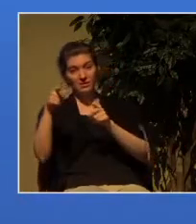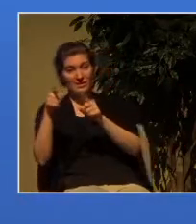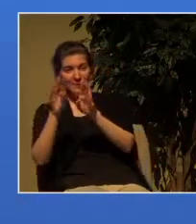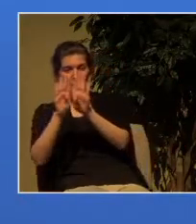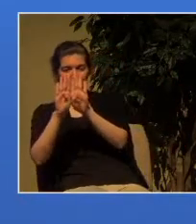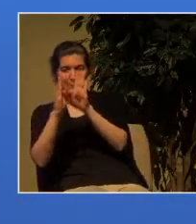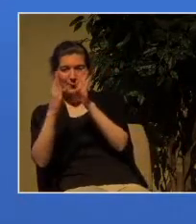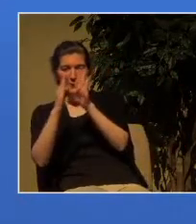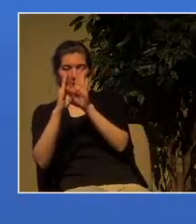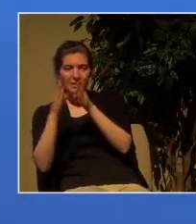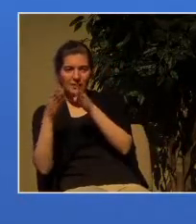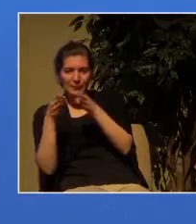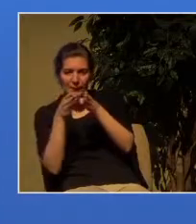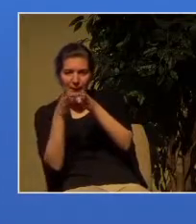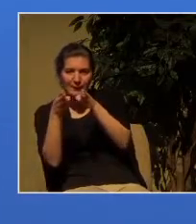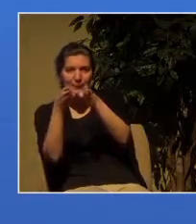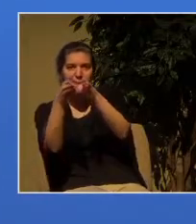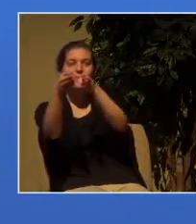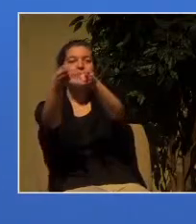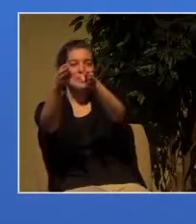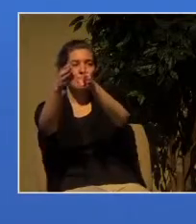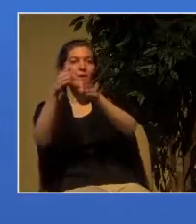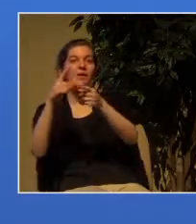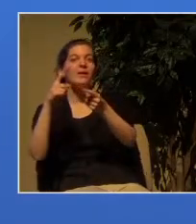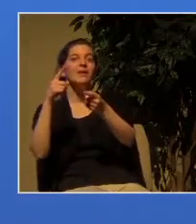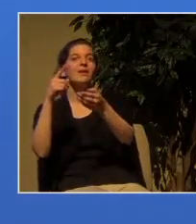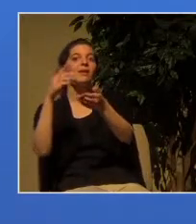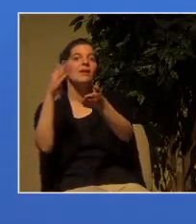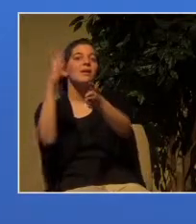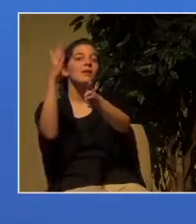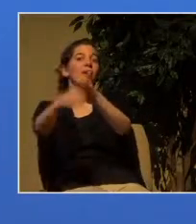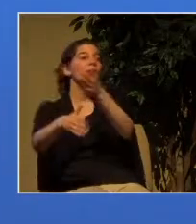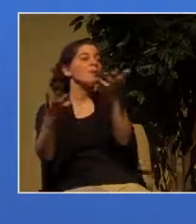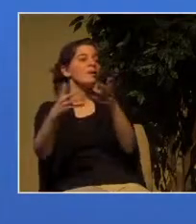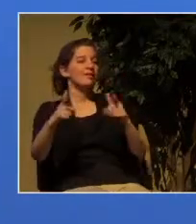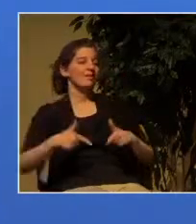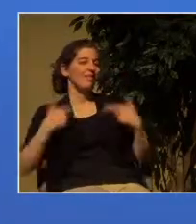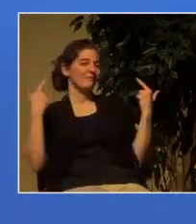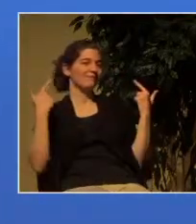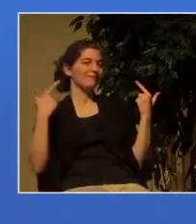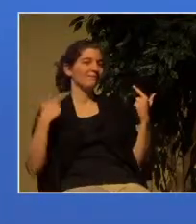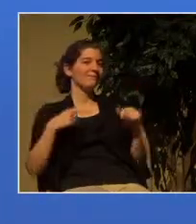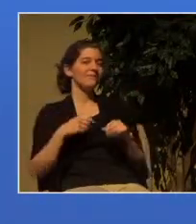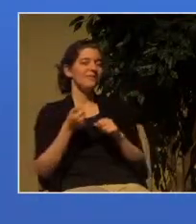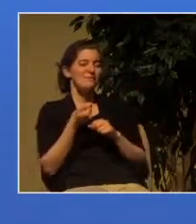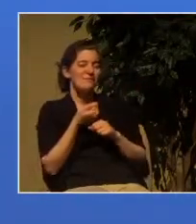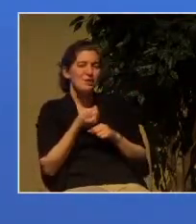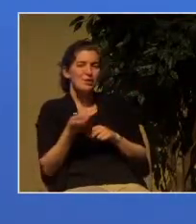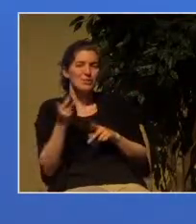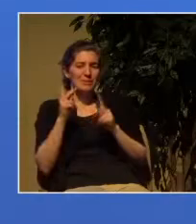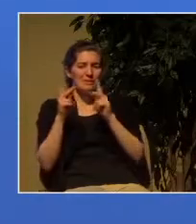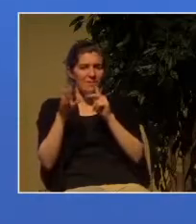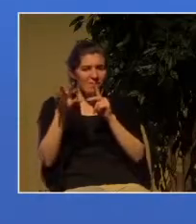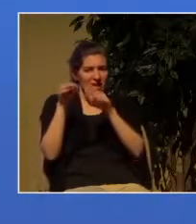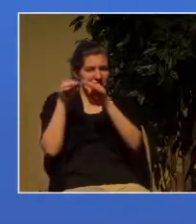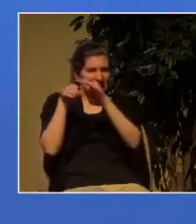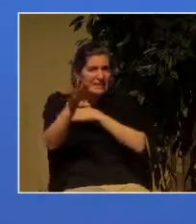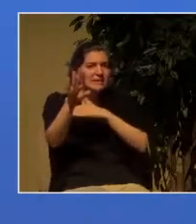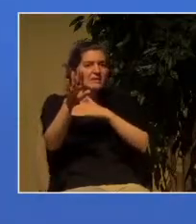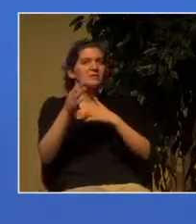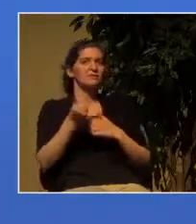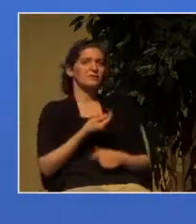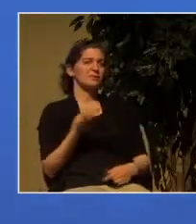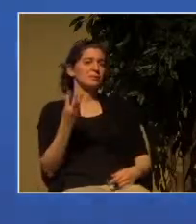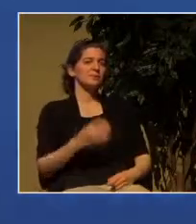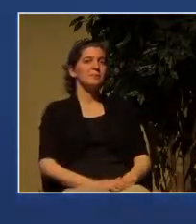leads to life and only a few find it and if we can get this picture back up this is of course the picture that we